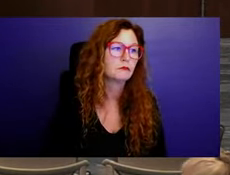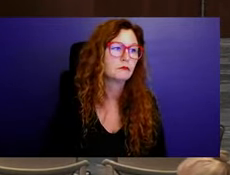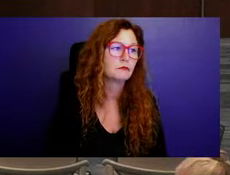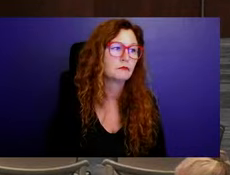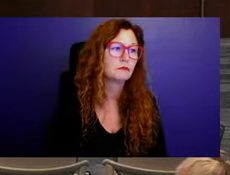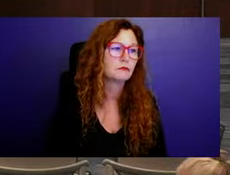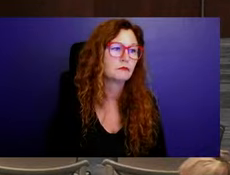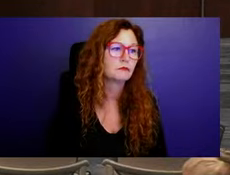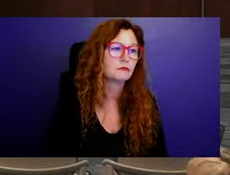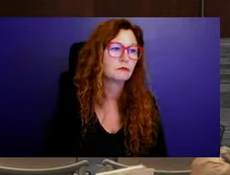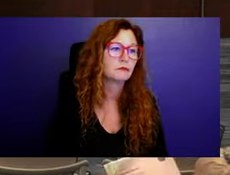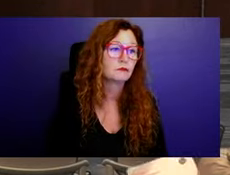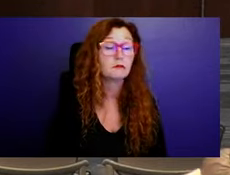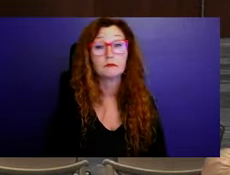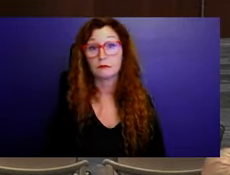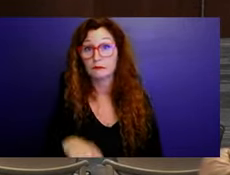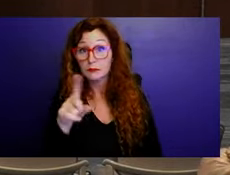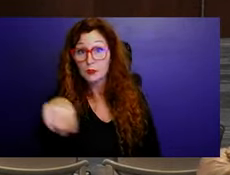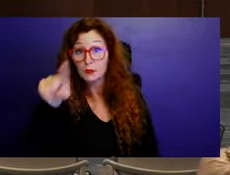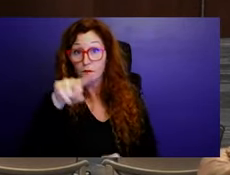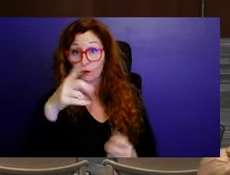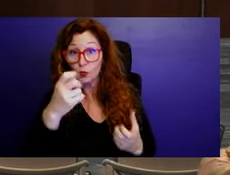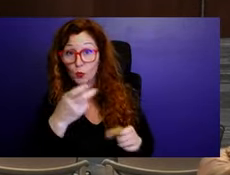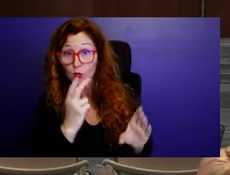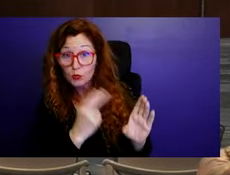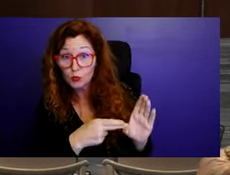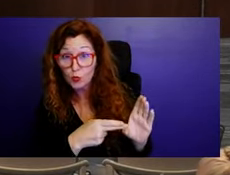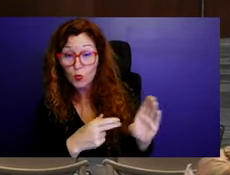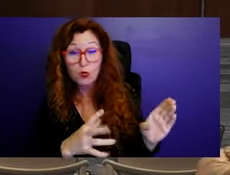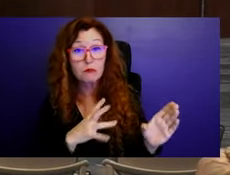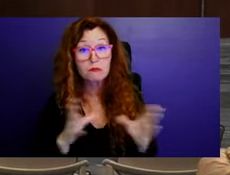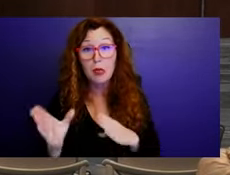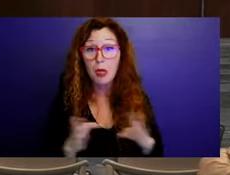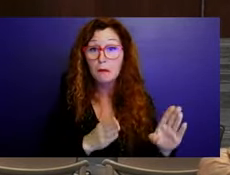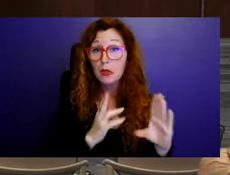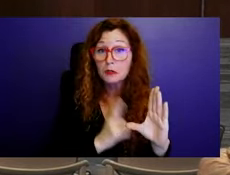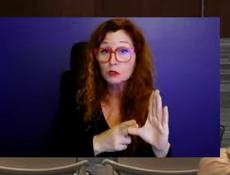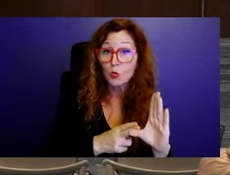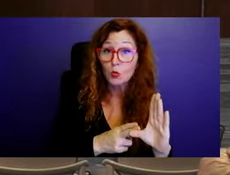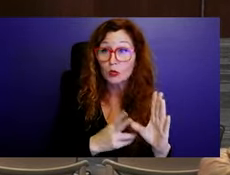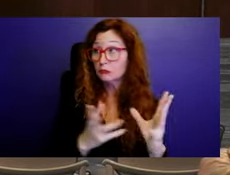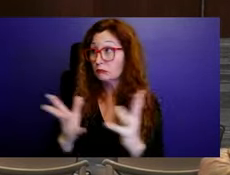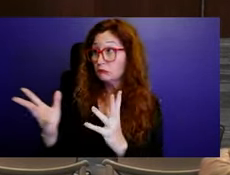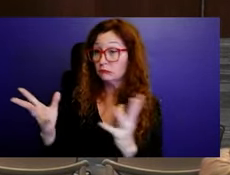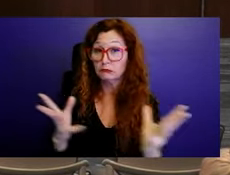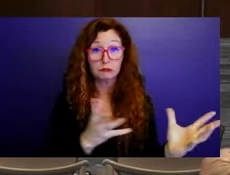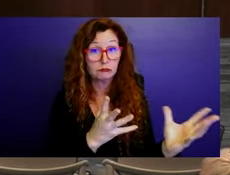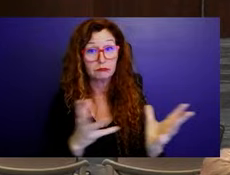there's consensus and I just want to recommend, you know, everyone to go cause it's extremely helpful for me last year.